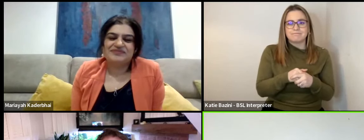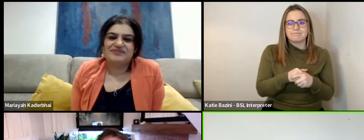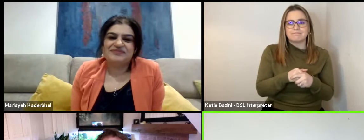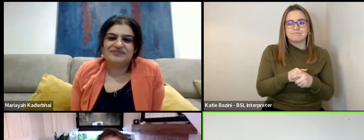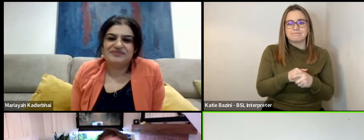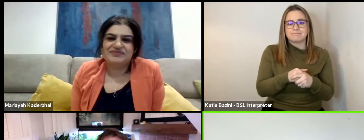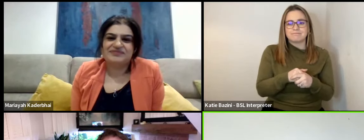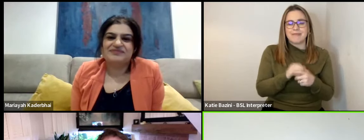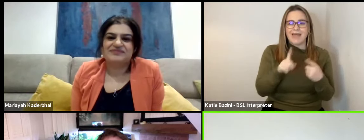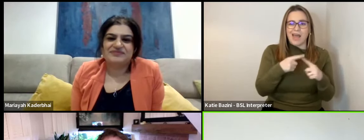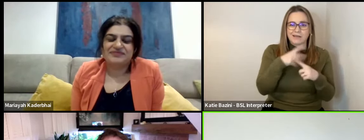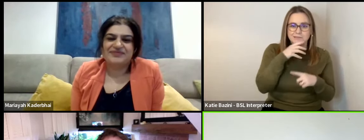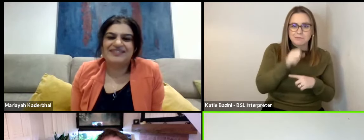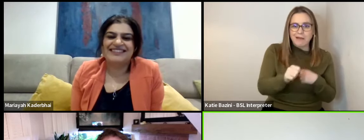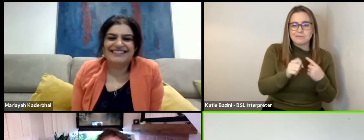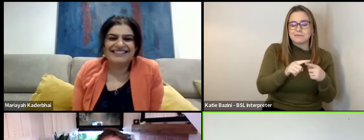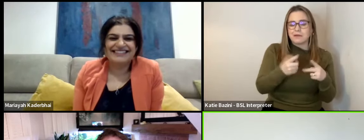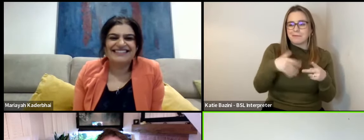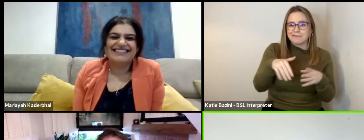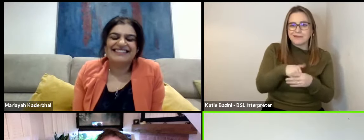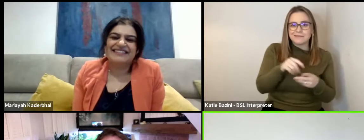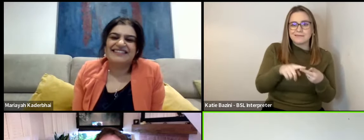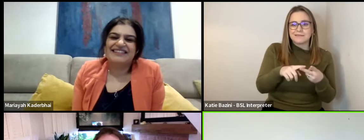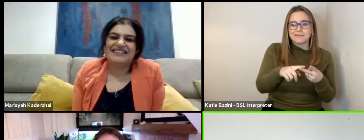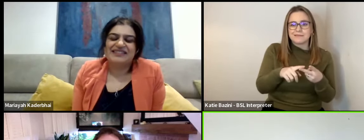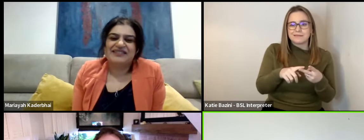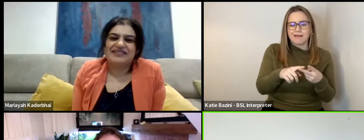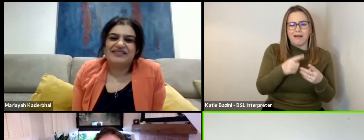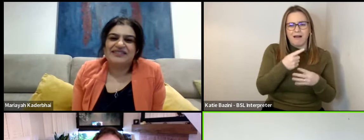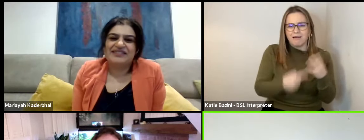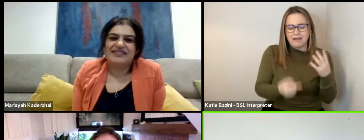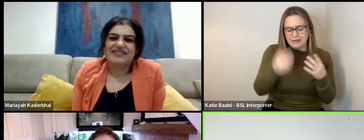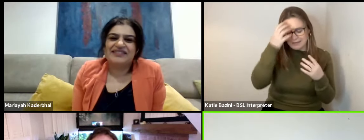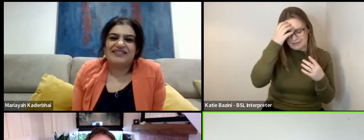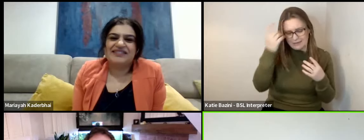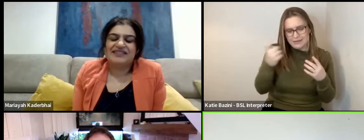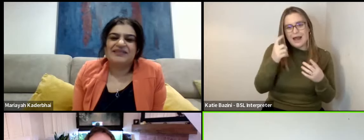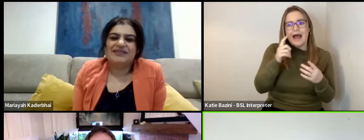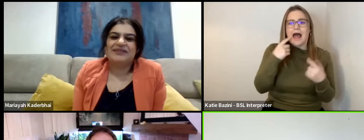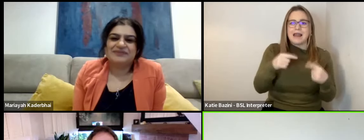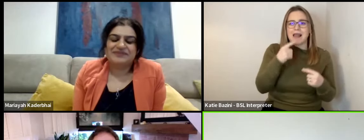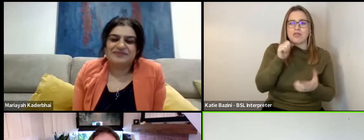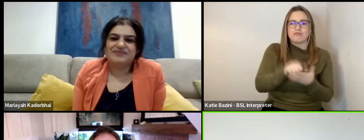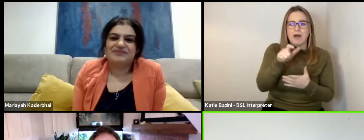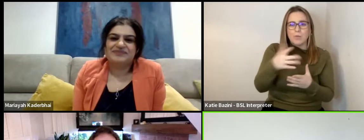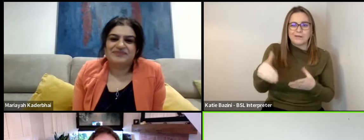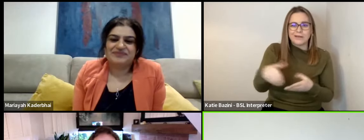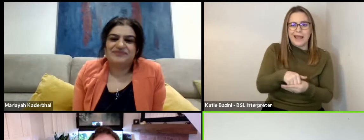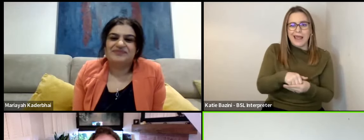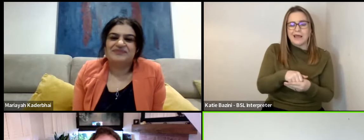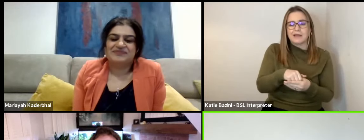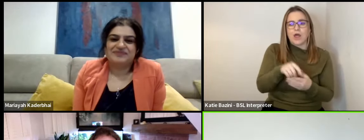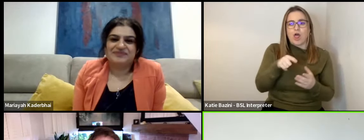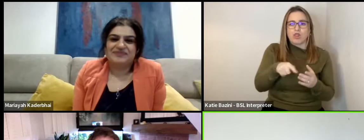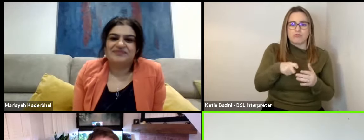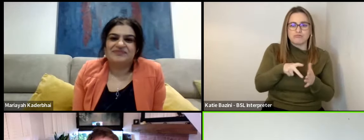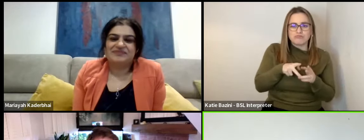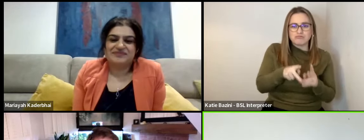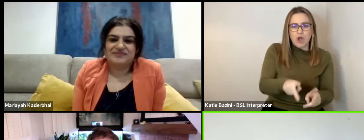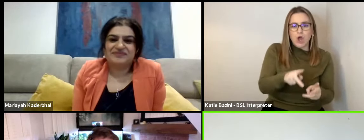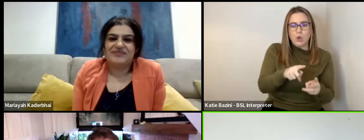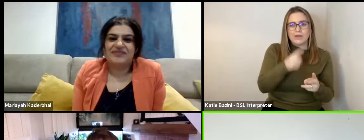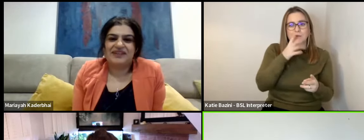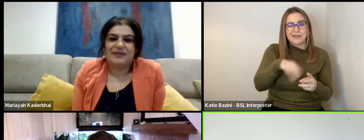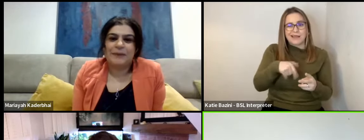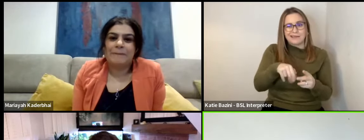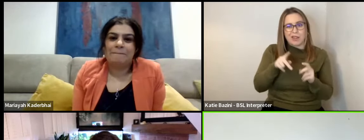the X-Men who's been in, what else has he been in, Let the Right One In was one I remember, The Road, you know, he played the